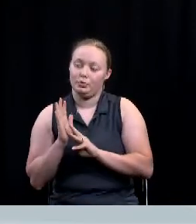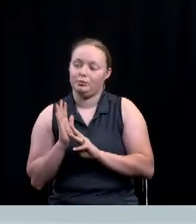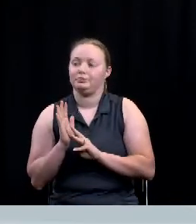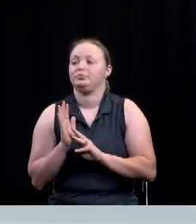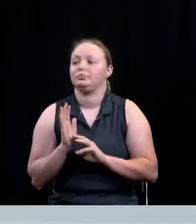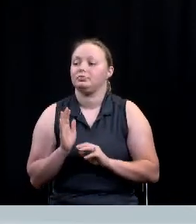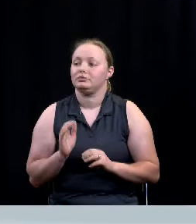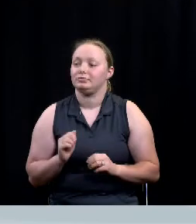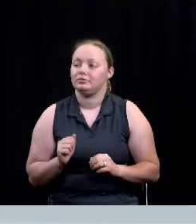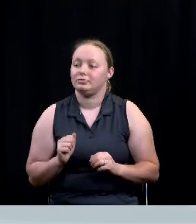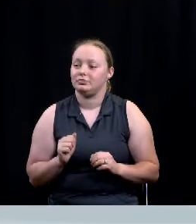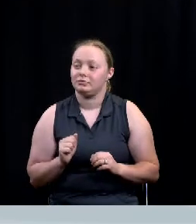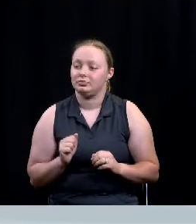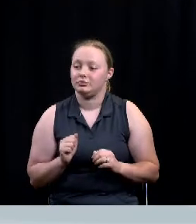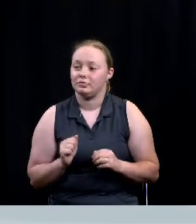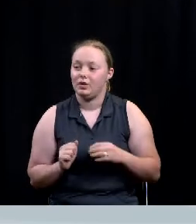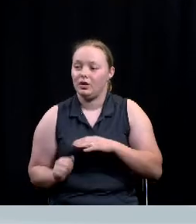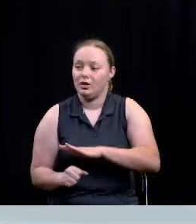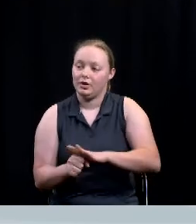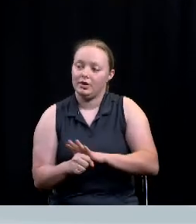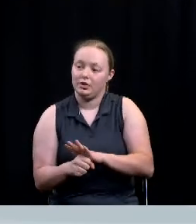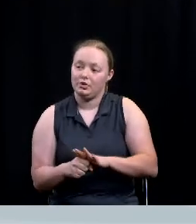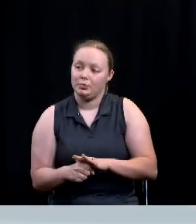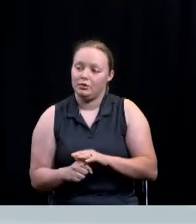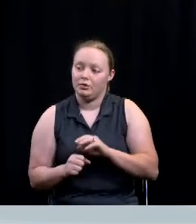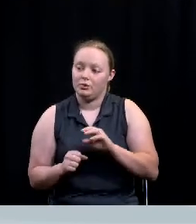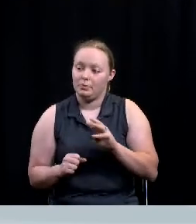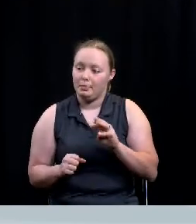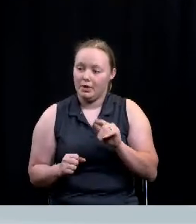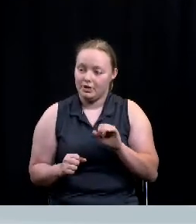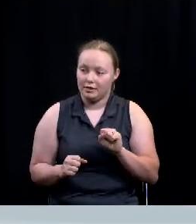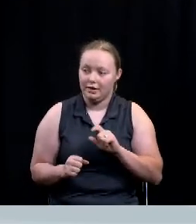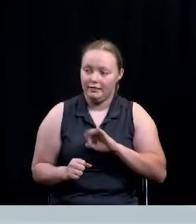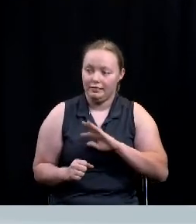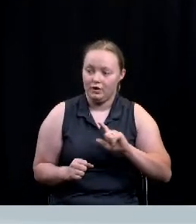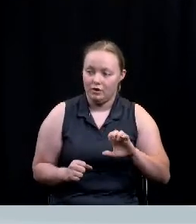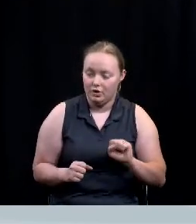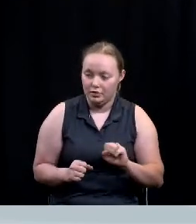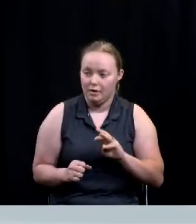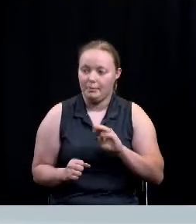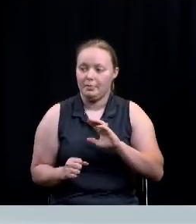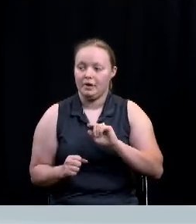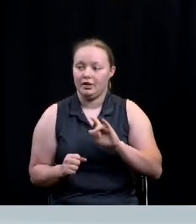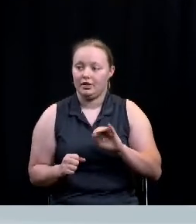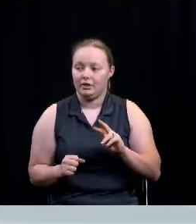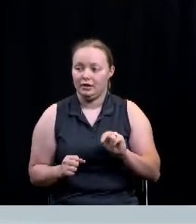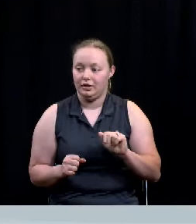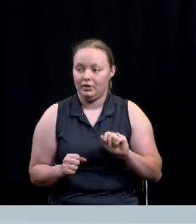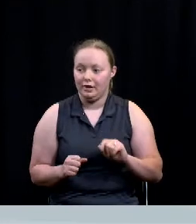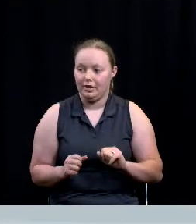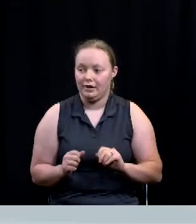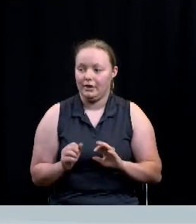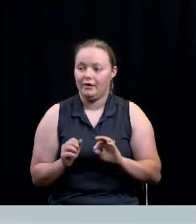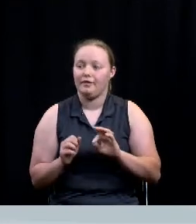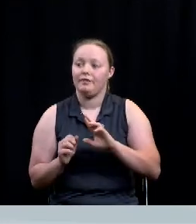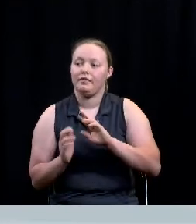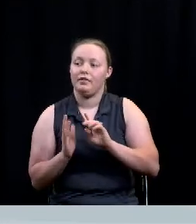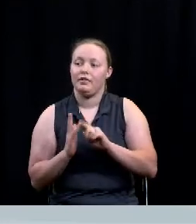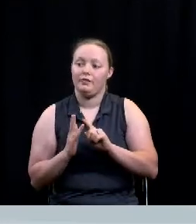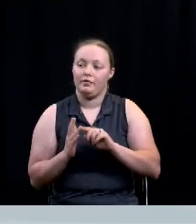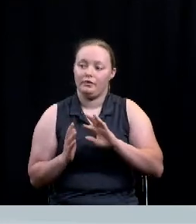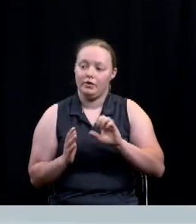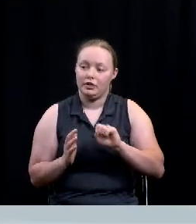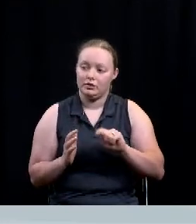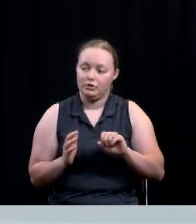includes the counties contained in our region which are Bosque Falls McLennan Limestone Hill and Freestone counties. Specifically